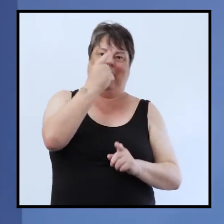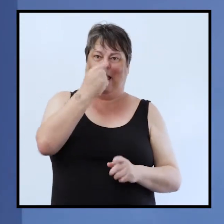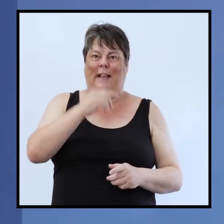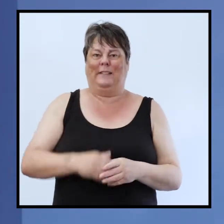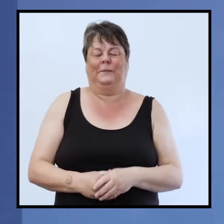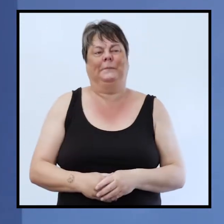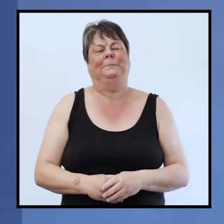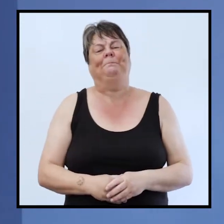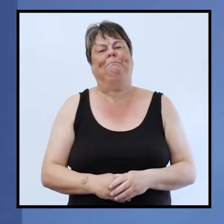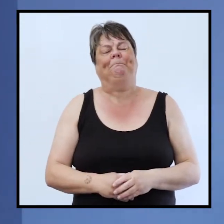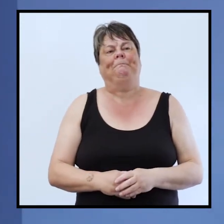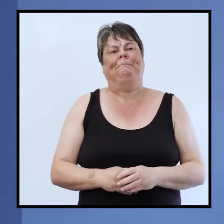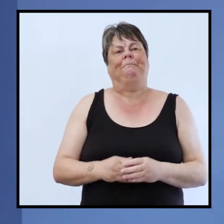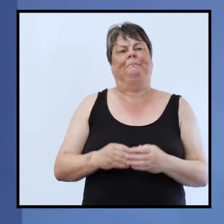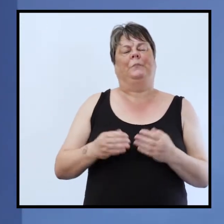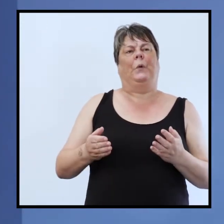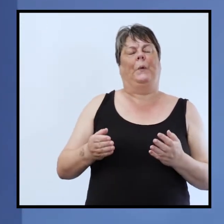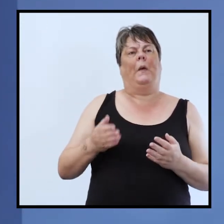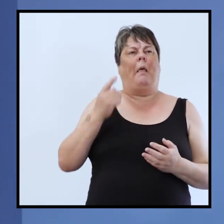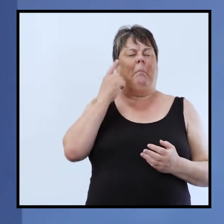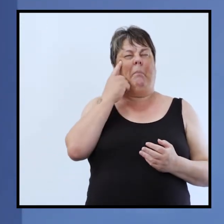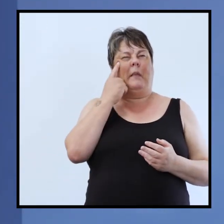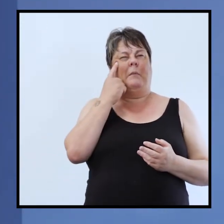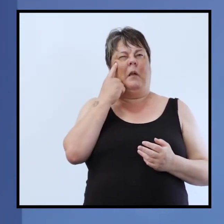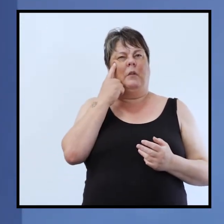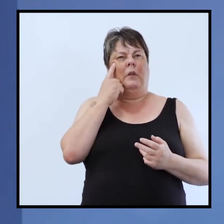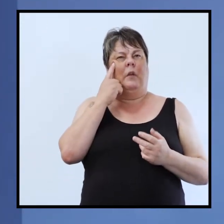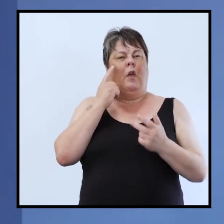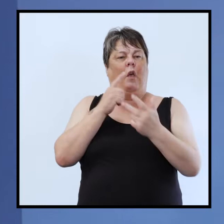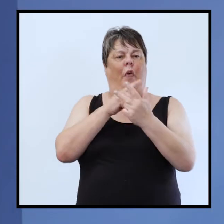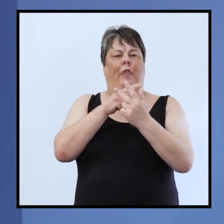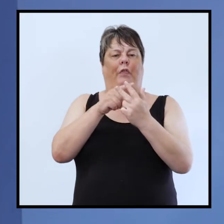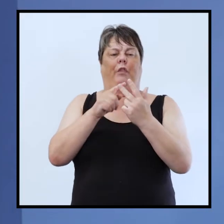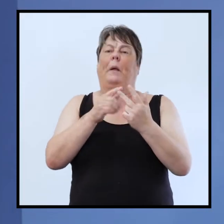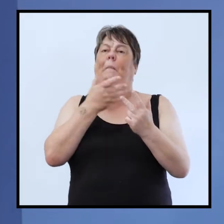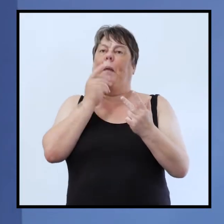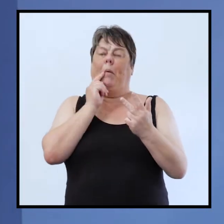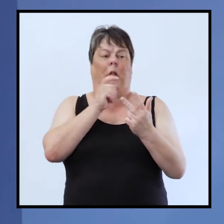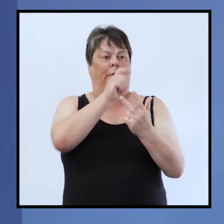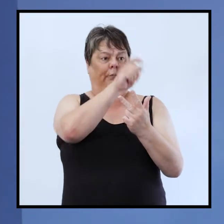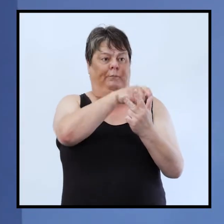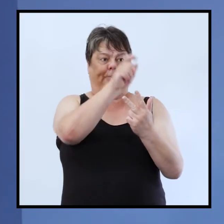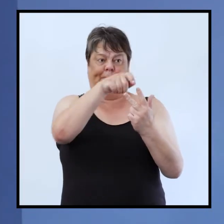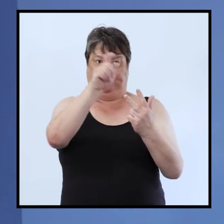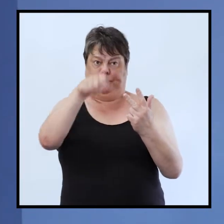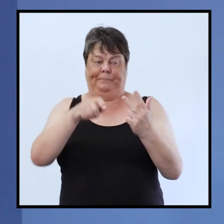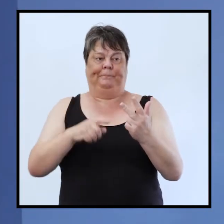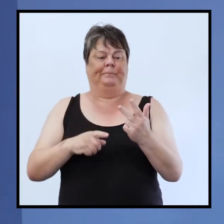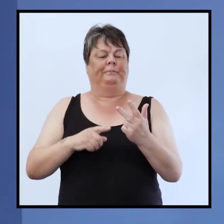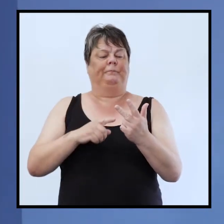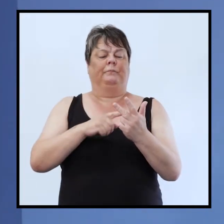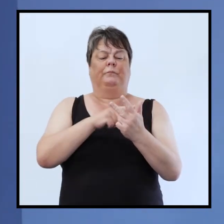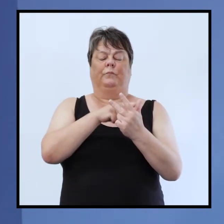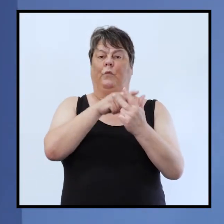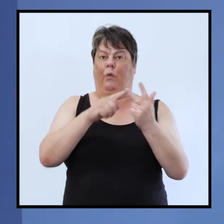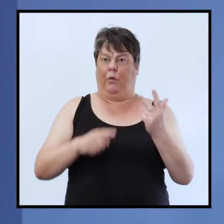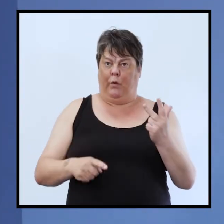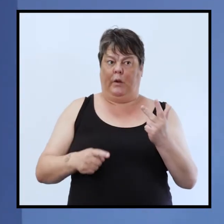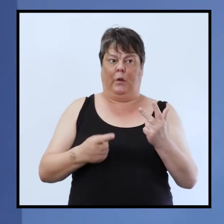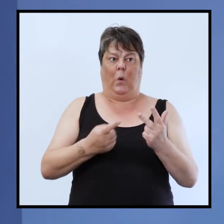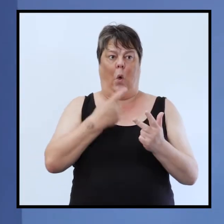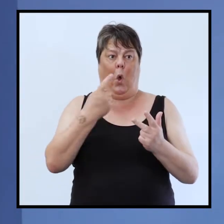a way that i've done before i quite like this idea looking through three characters in the story and obviously in this case there's three main characters